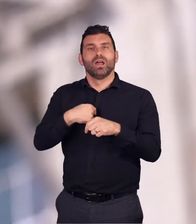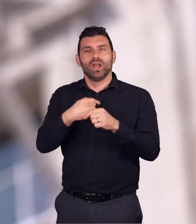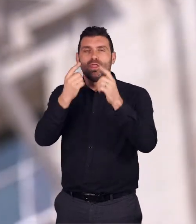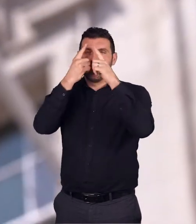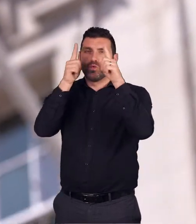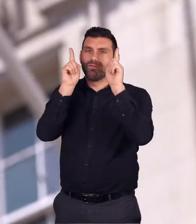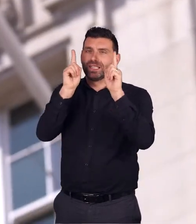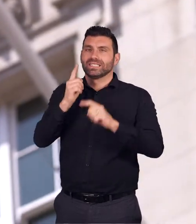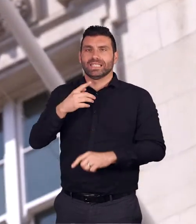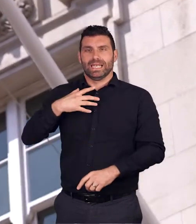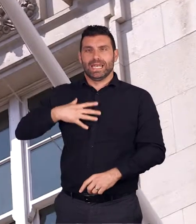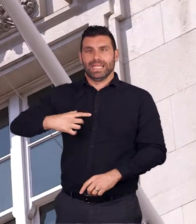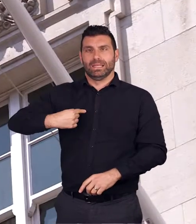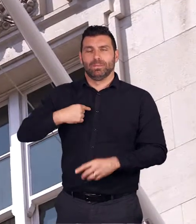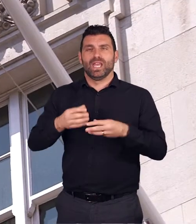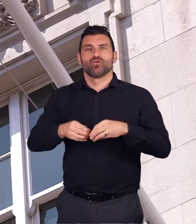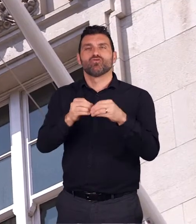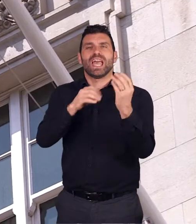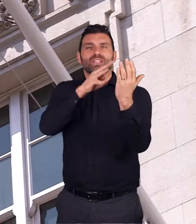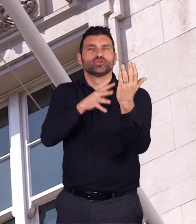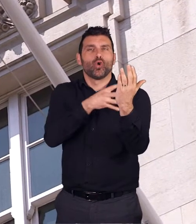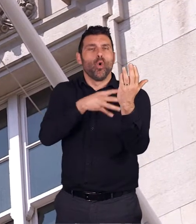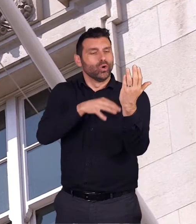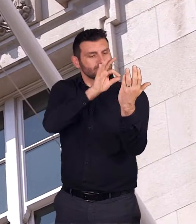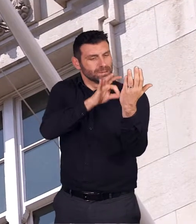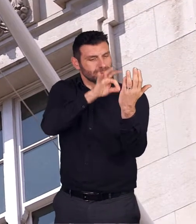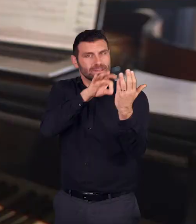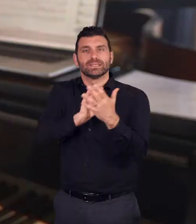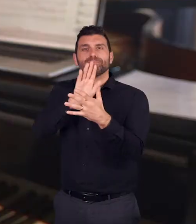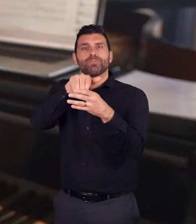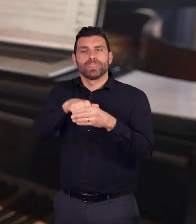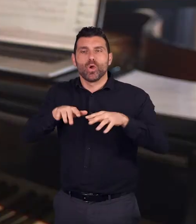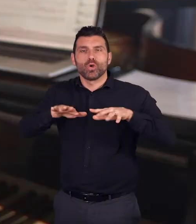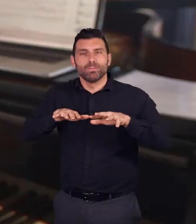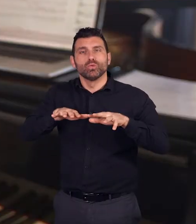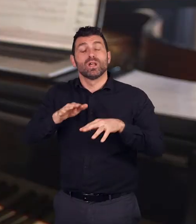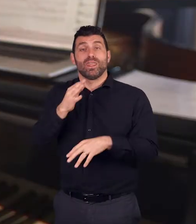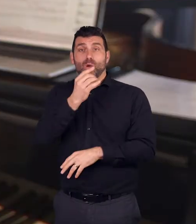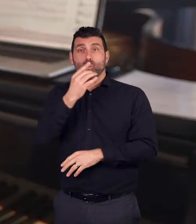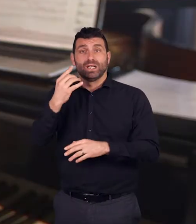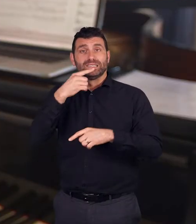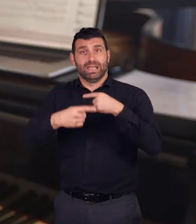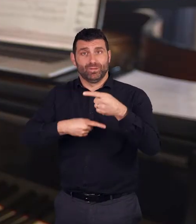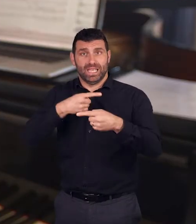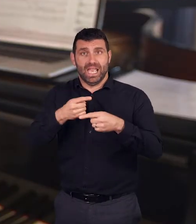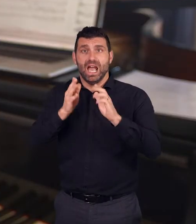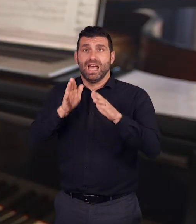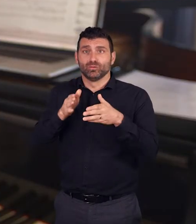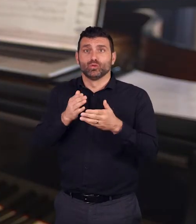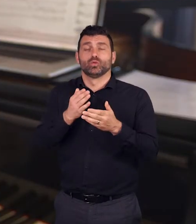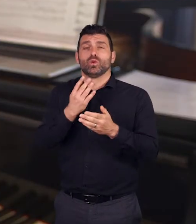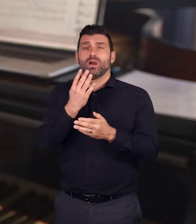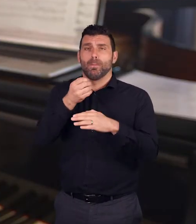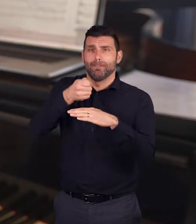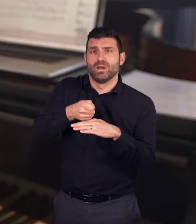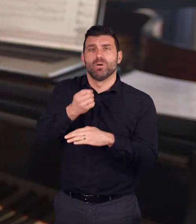to put on a computer our scores every year academic year we need to